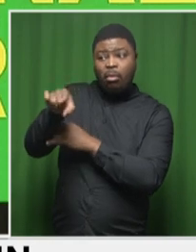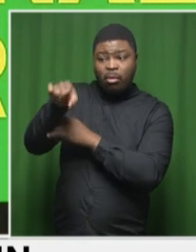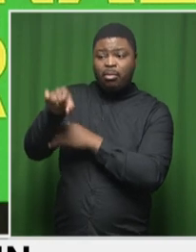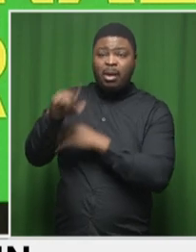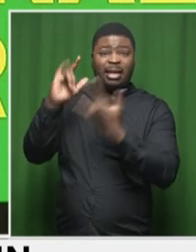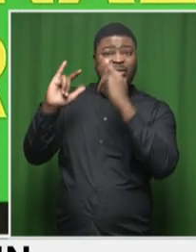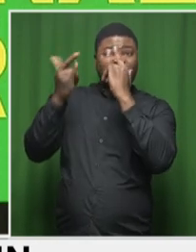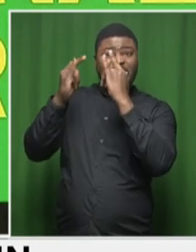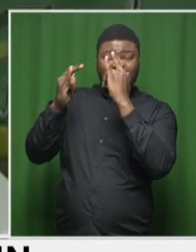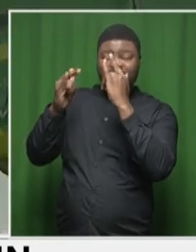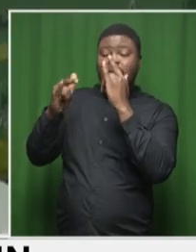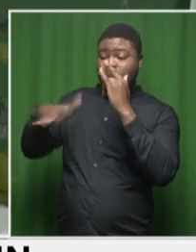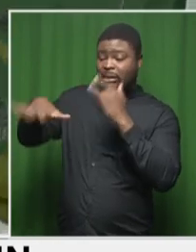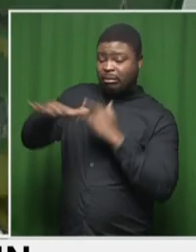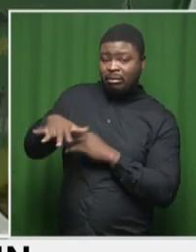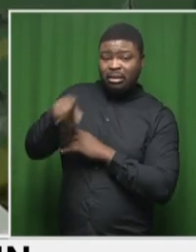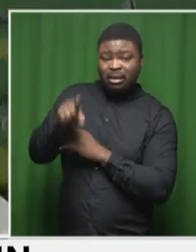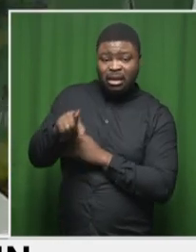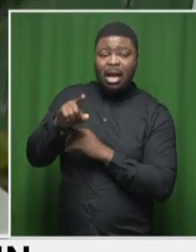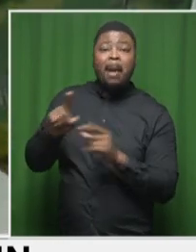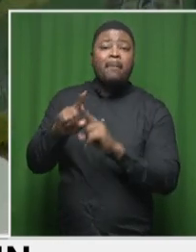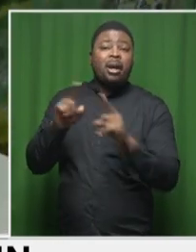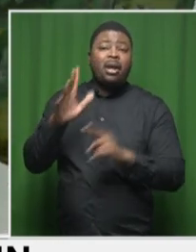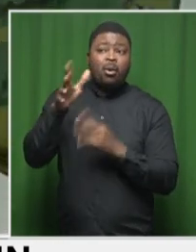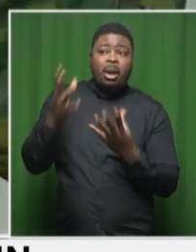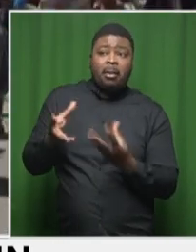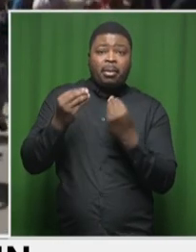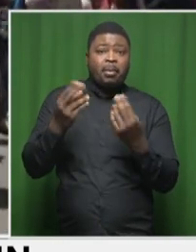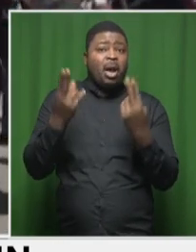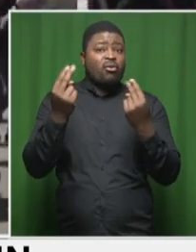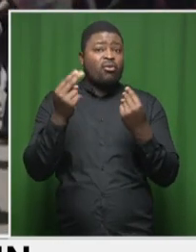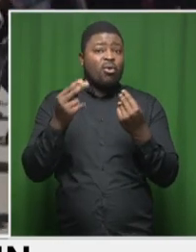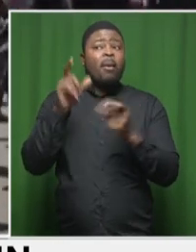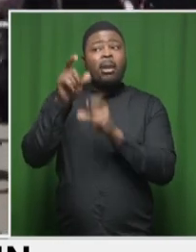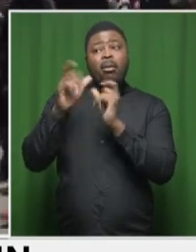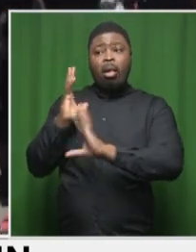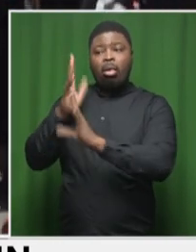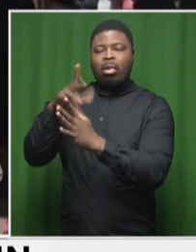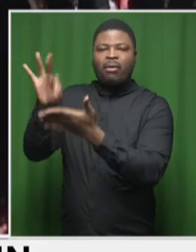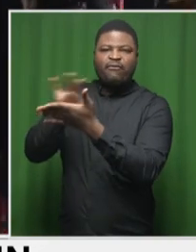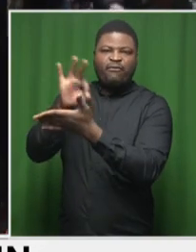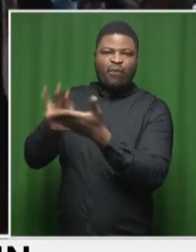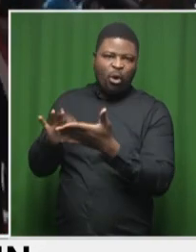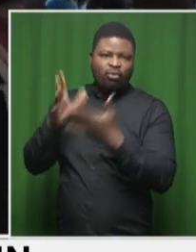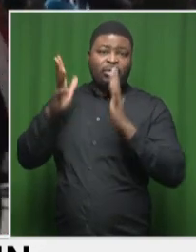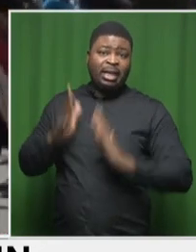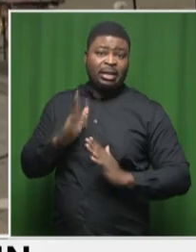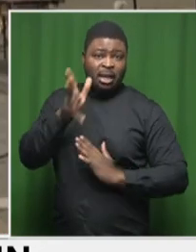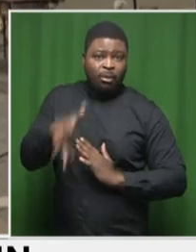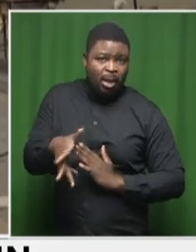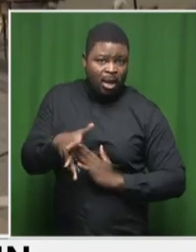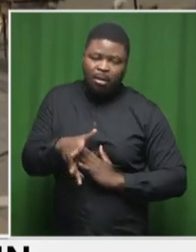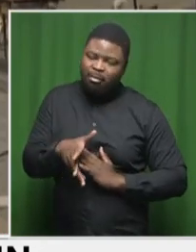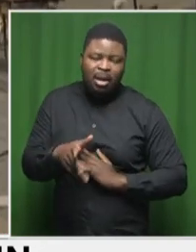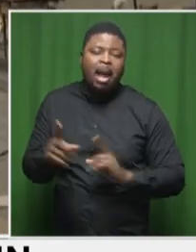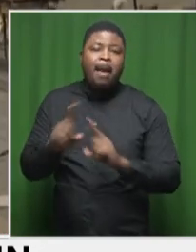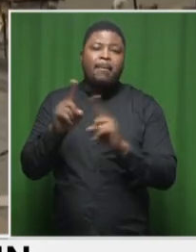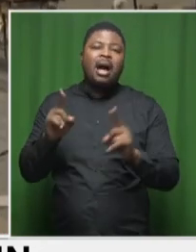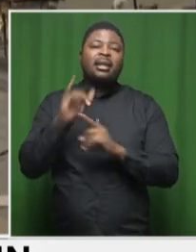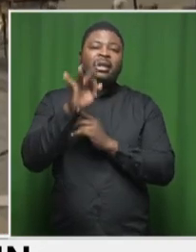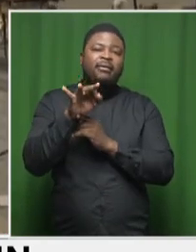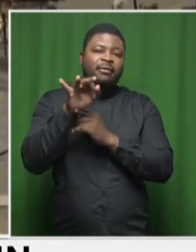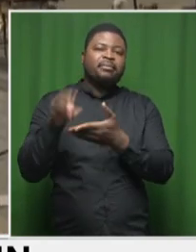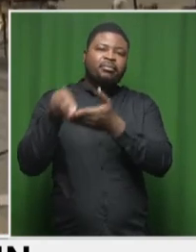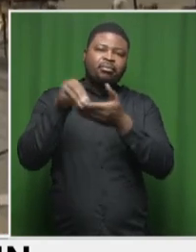be the big challenge of getting new voters to the polls, but getting those who have voted back to the